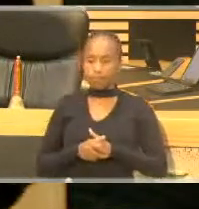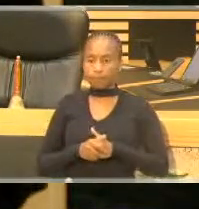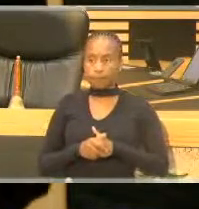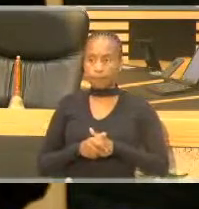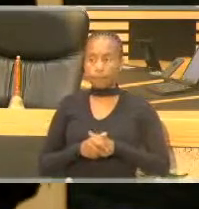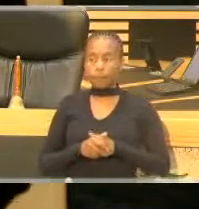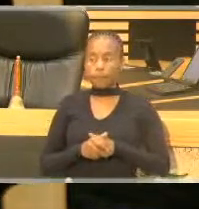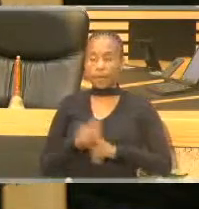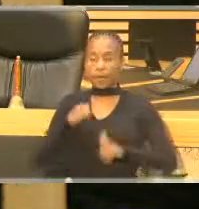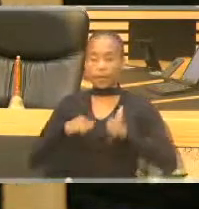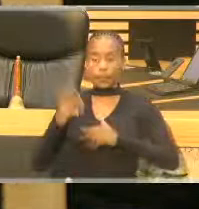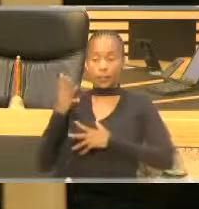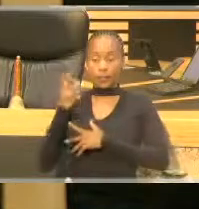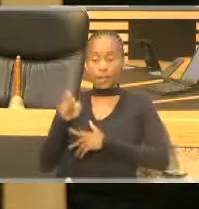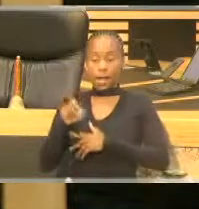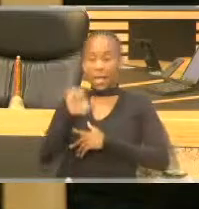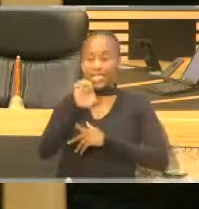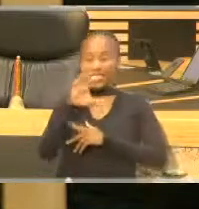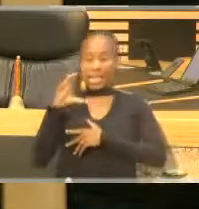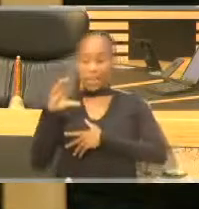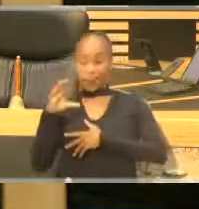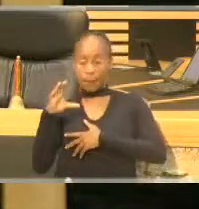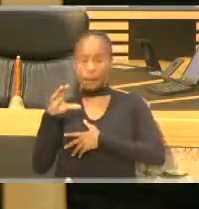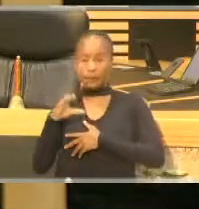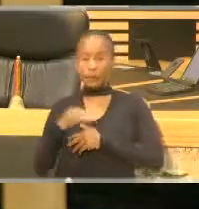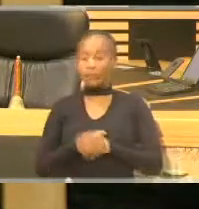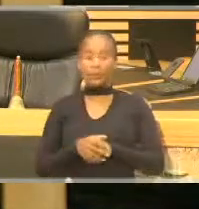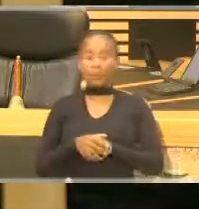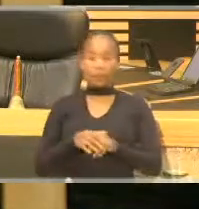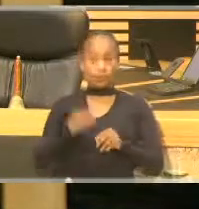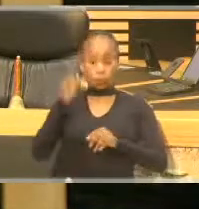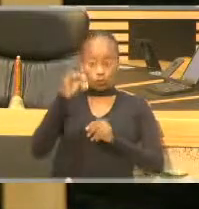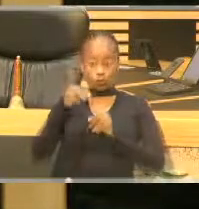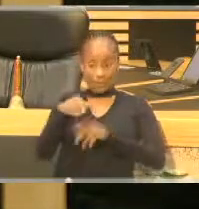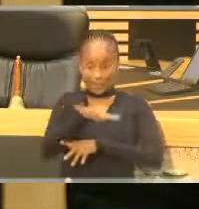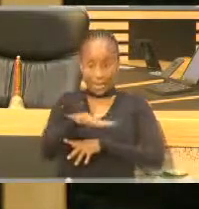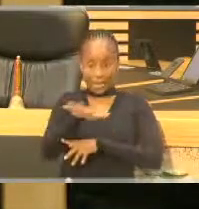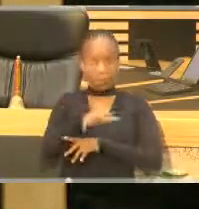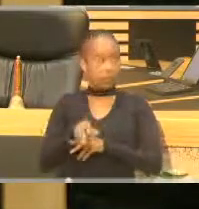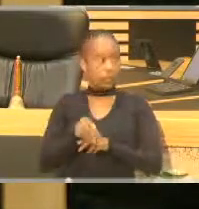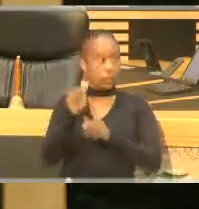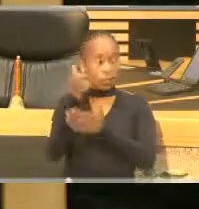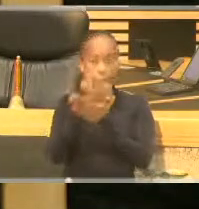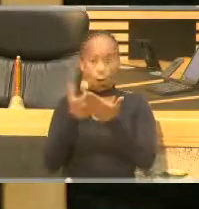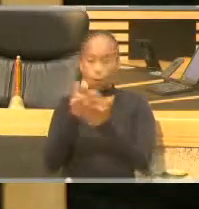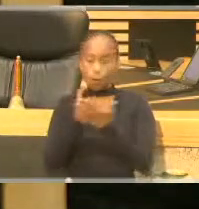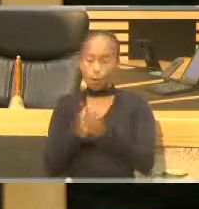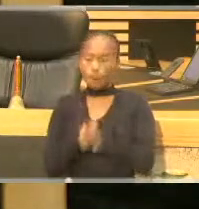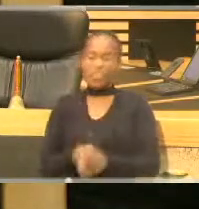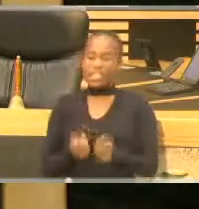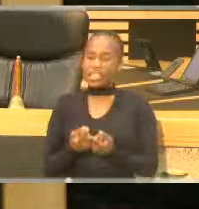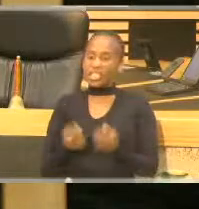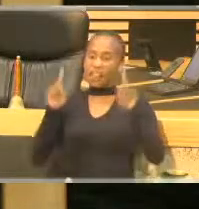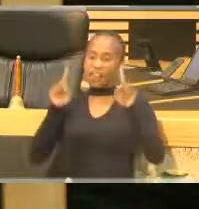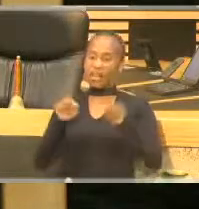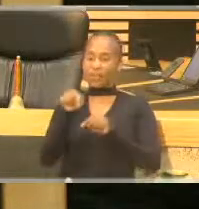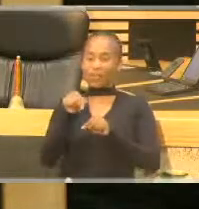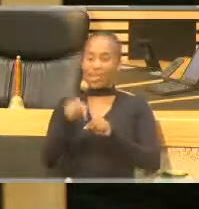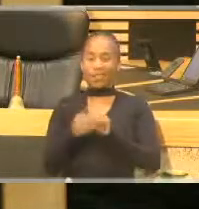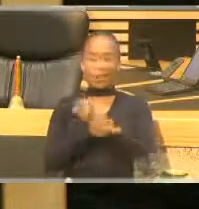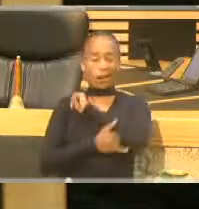Acting Speaker, the Eastern Cape state of the economy is not unique to that of the country, although